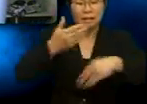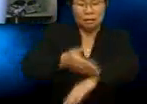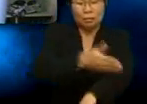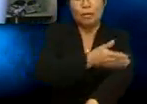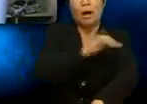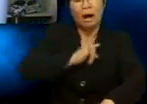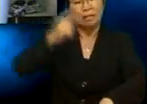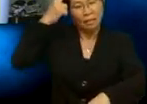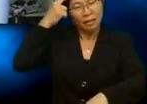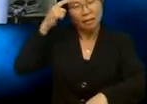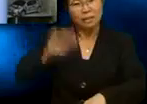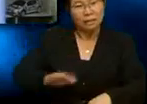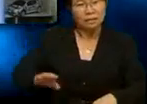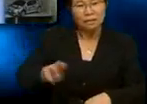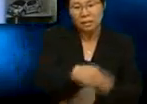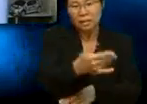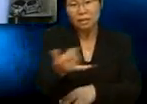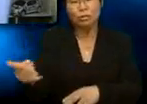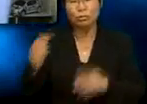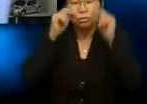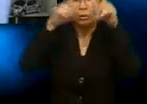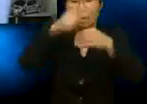surprised about it. Watch this.